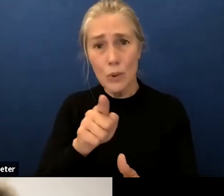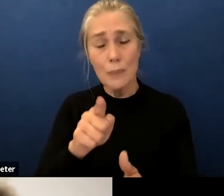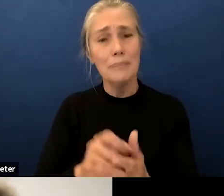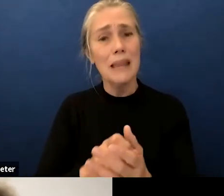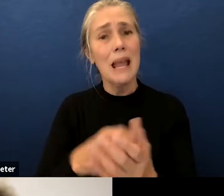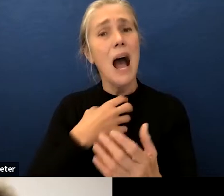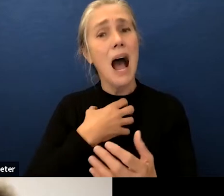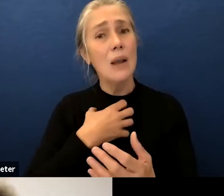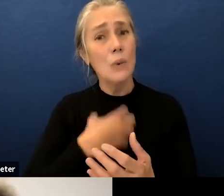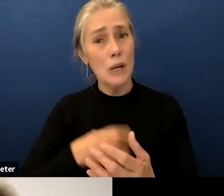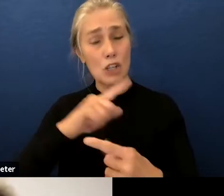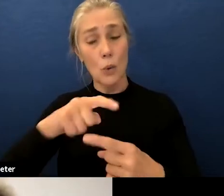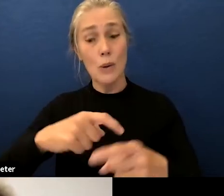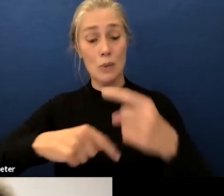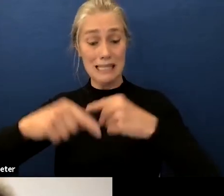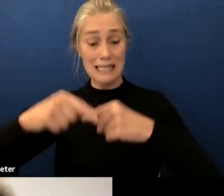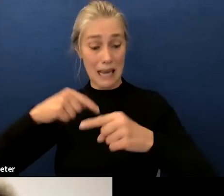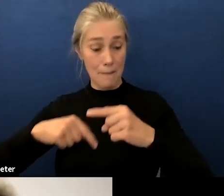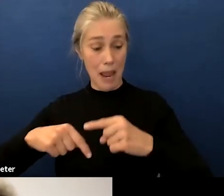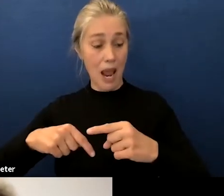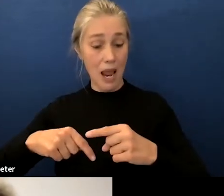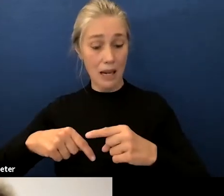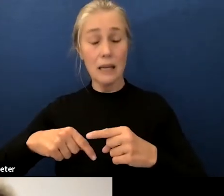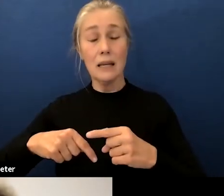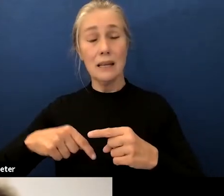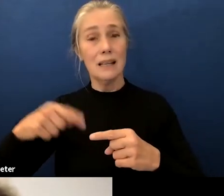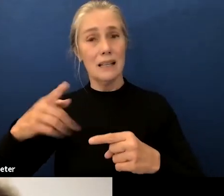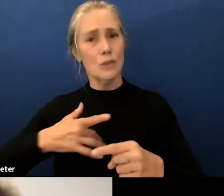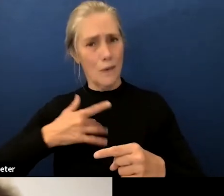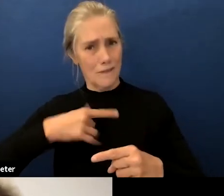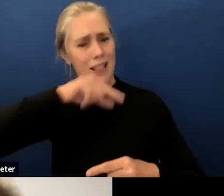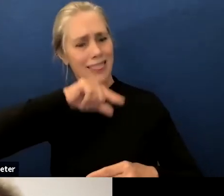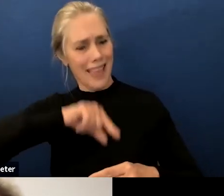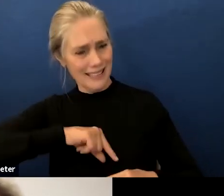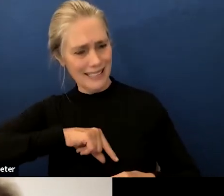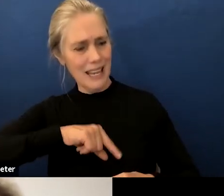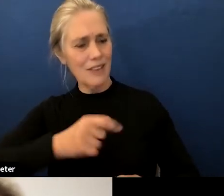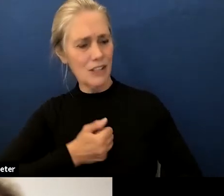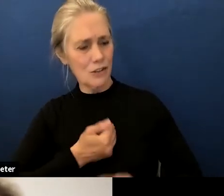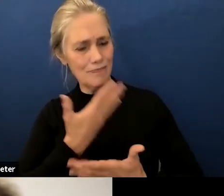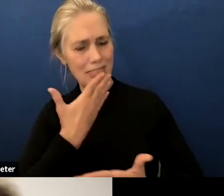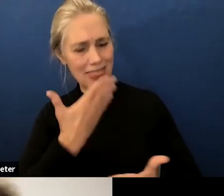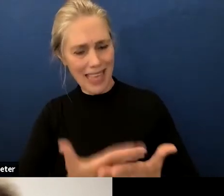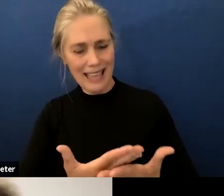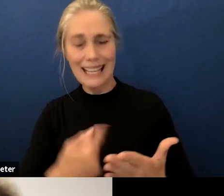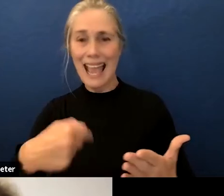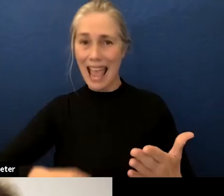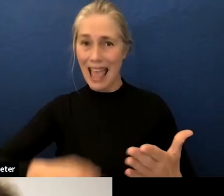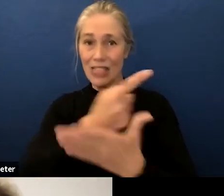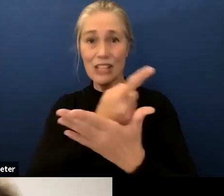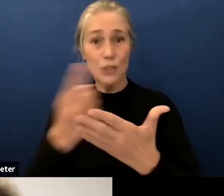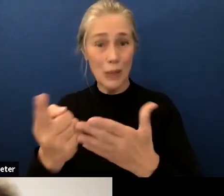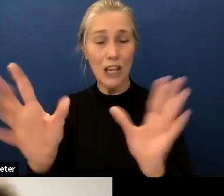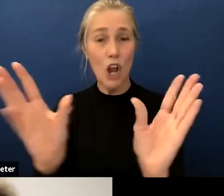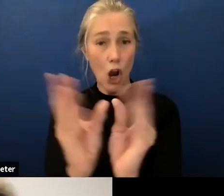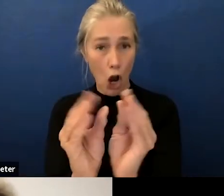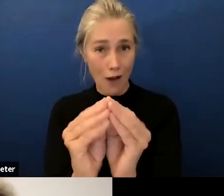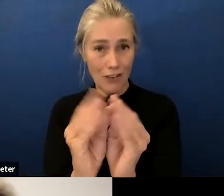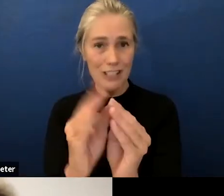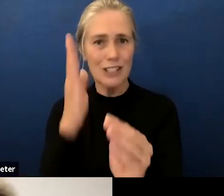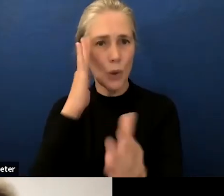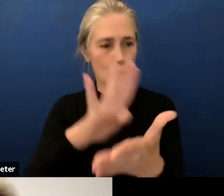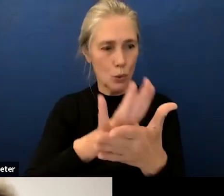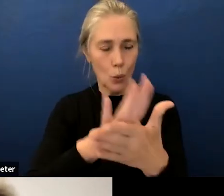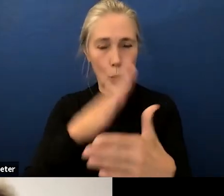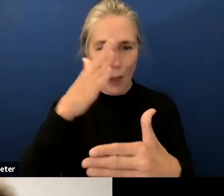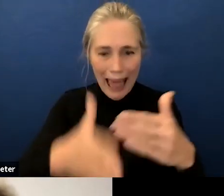um as we step back into this time of thanks um it's it's conference week this week so school is out earlier and